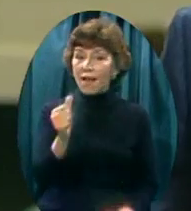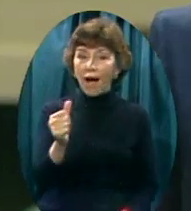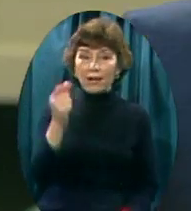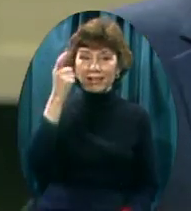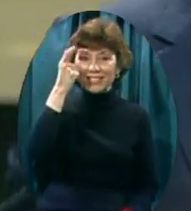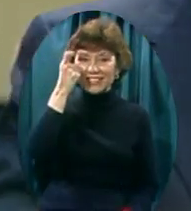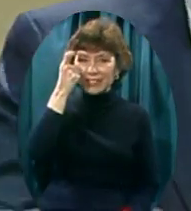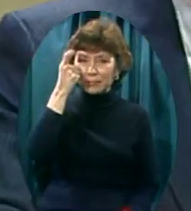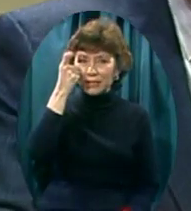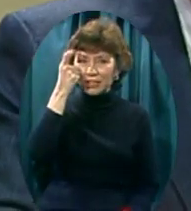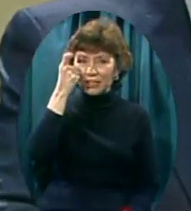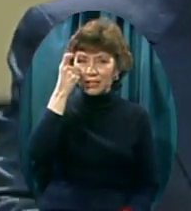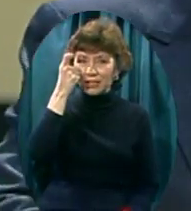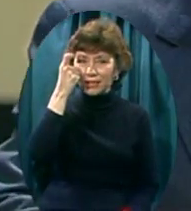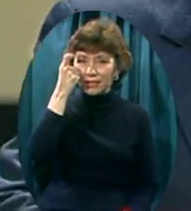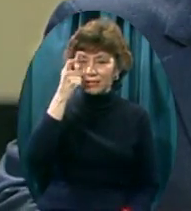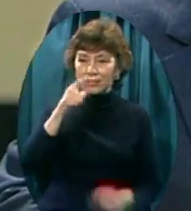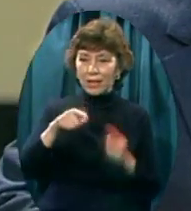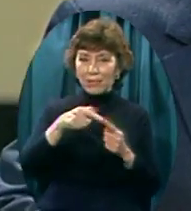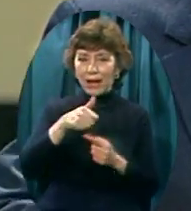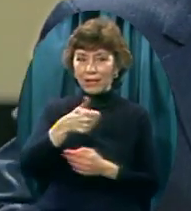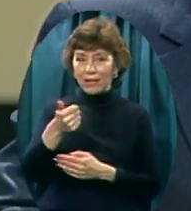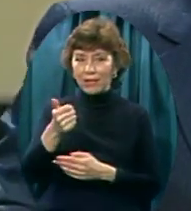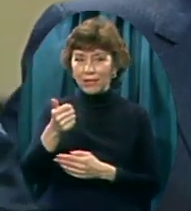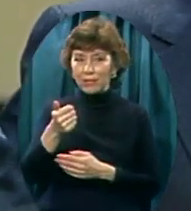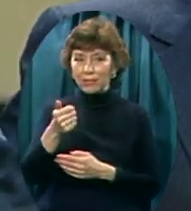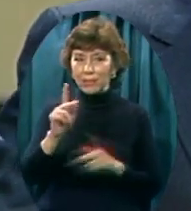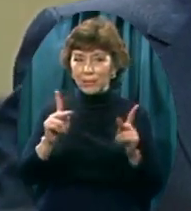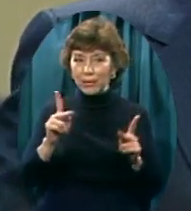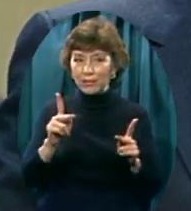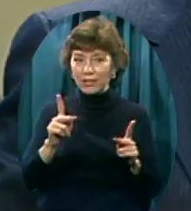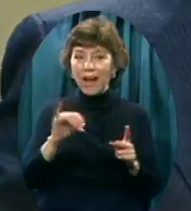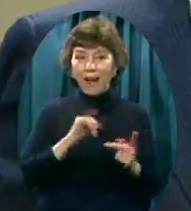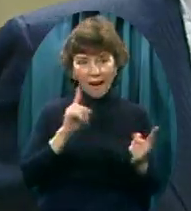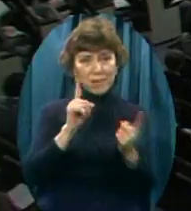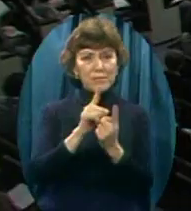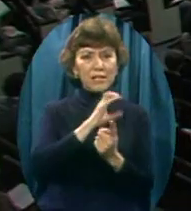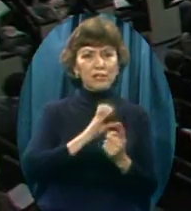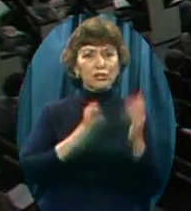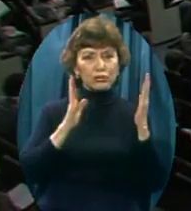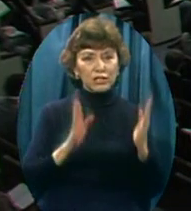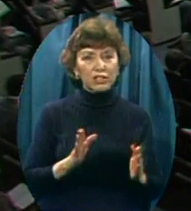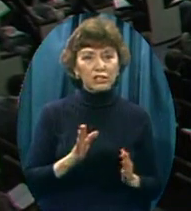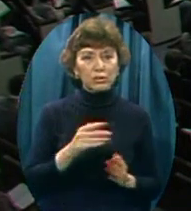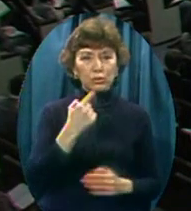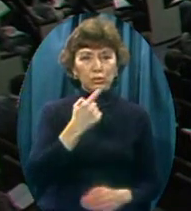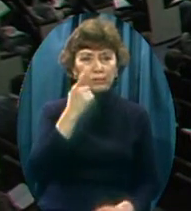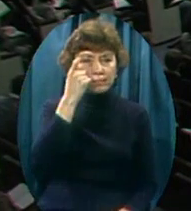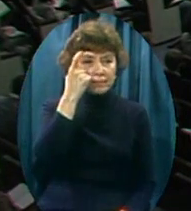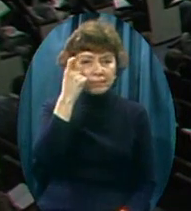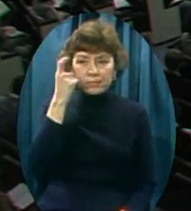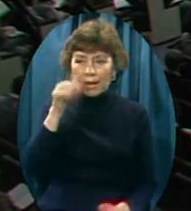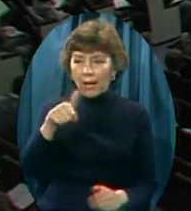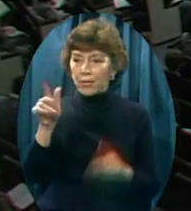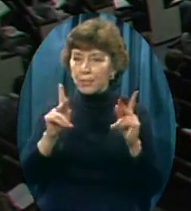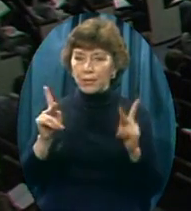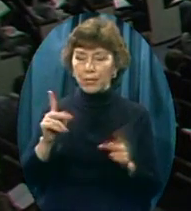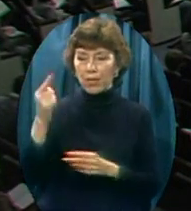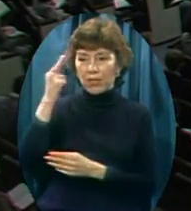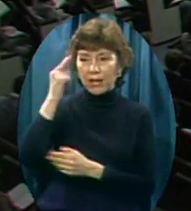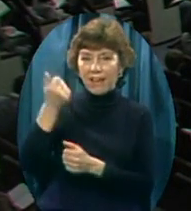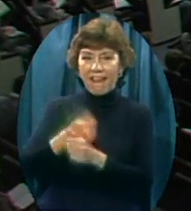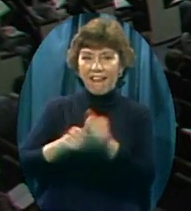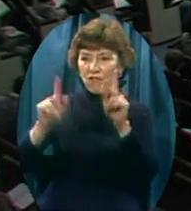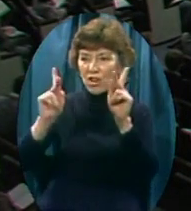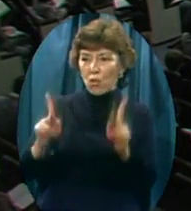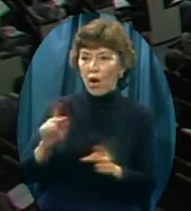meet Christians All the time Who are just Absolutely assured That everybody's crooked Everybody's dishonest Everybody's immoral And usually It's because They have